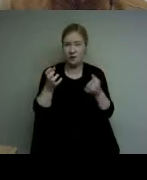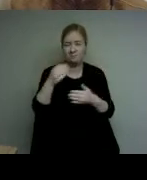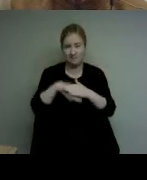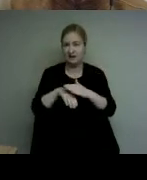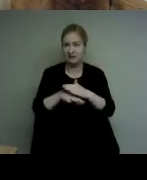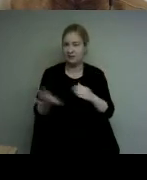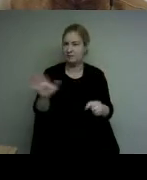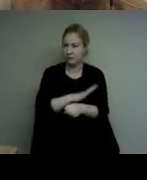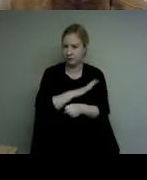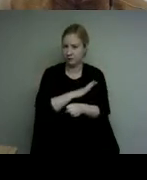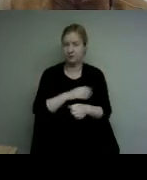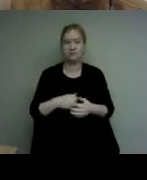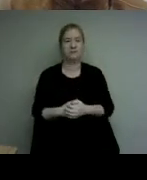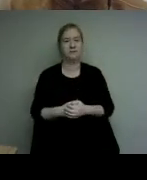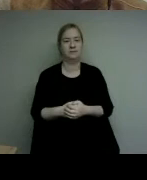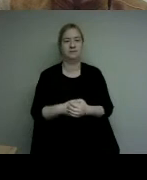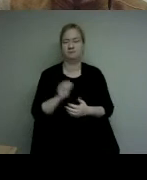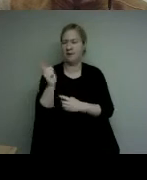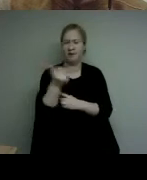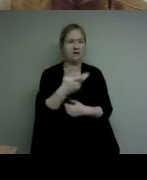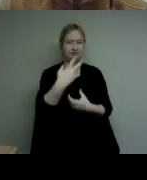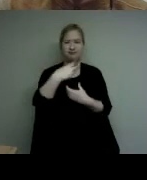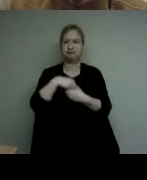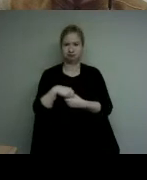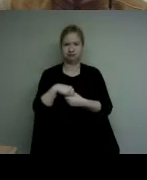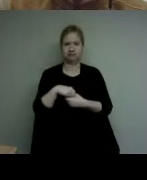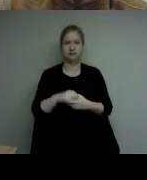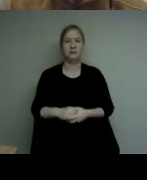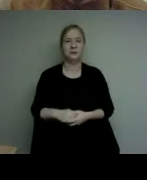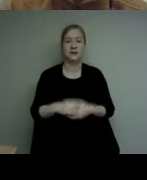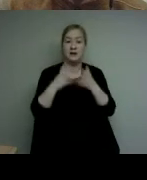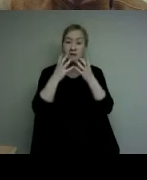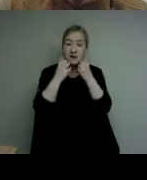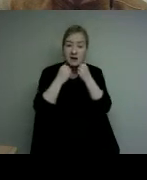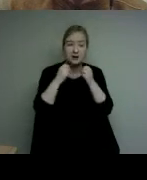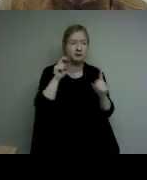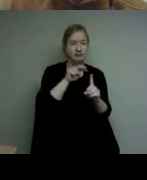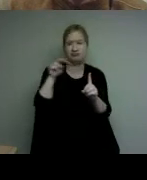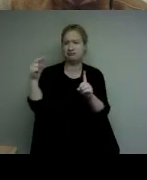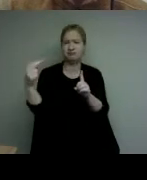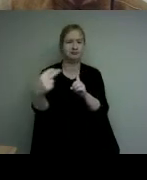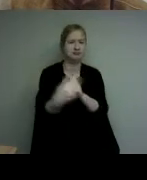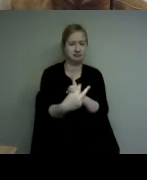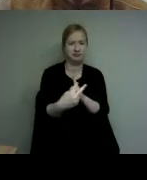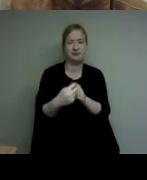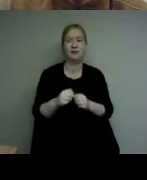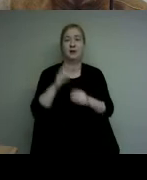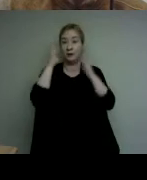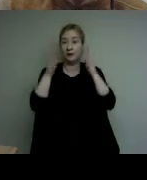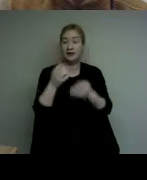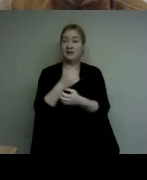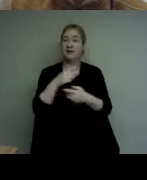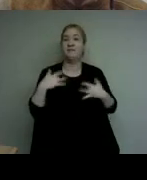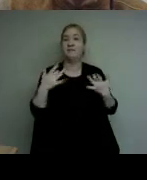we believe in the value of diversity of perspectives audiences and industries as we create safe events to